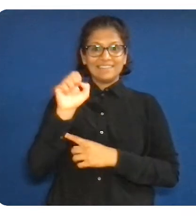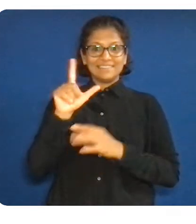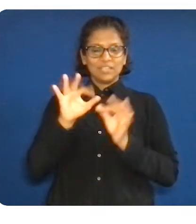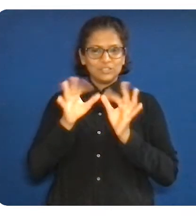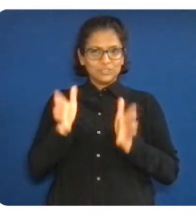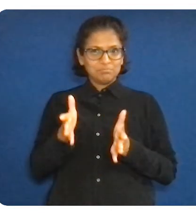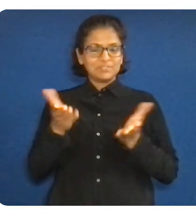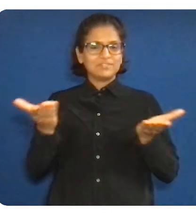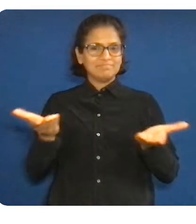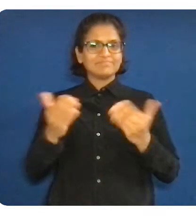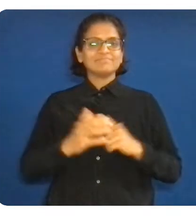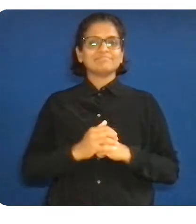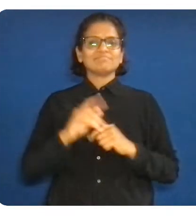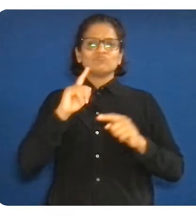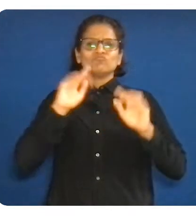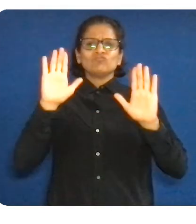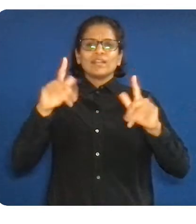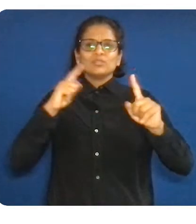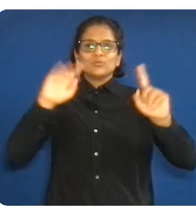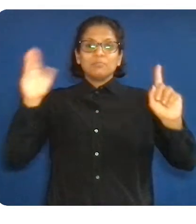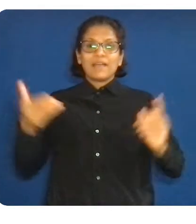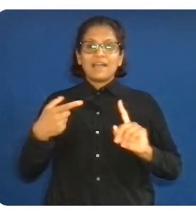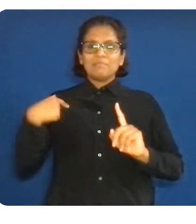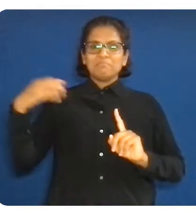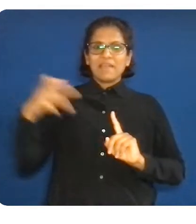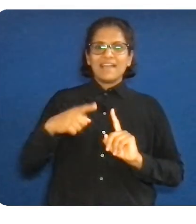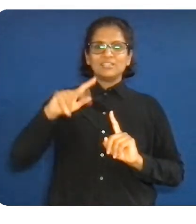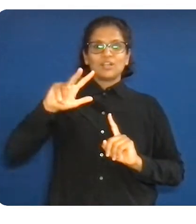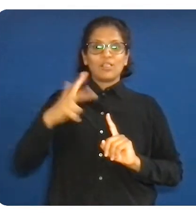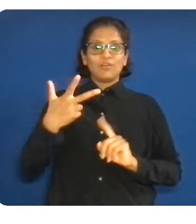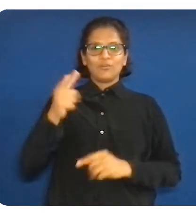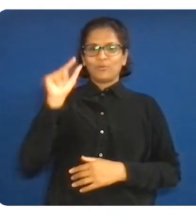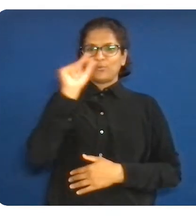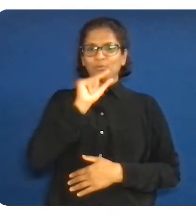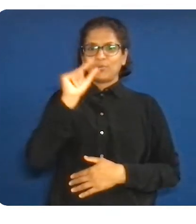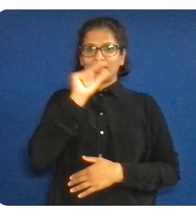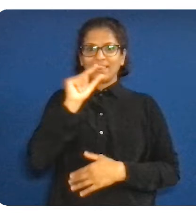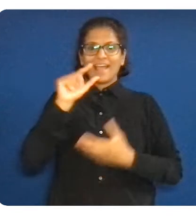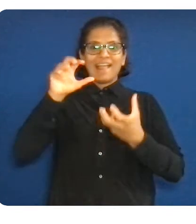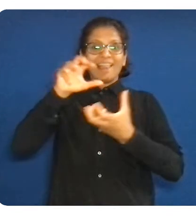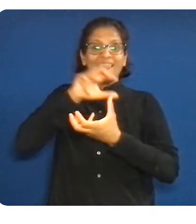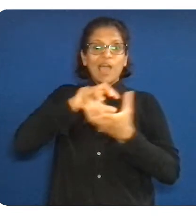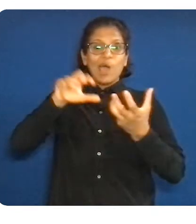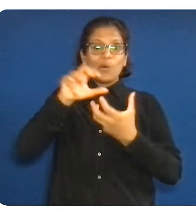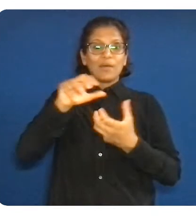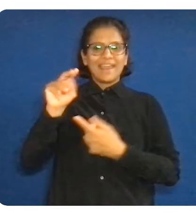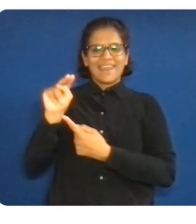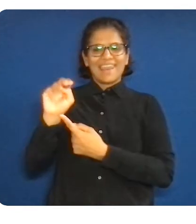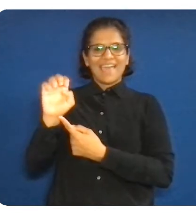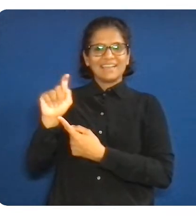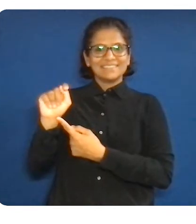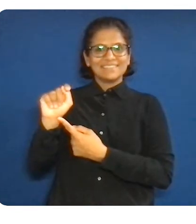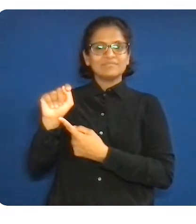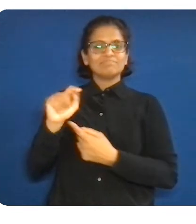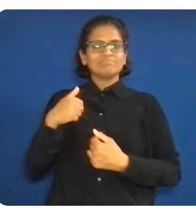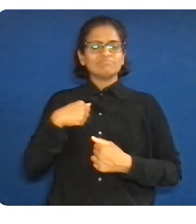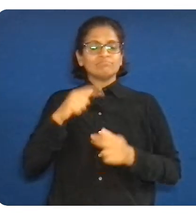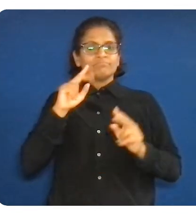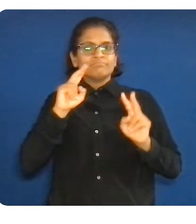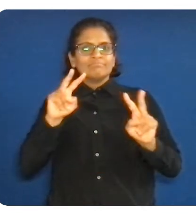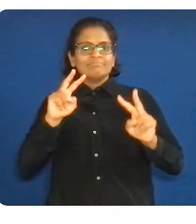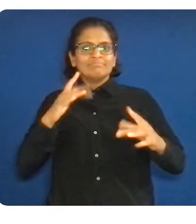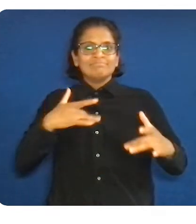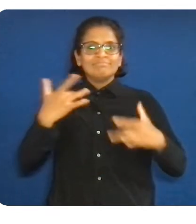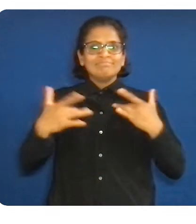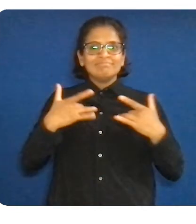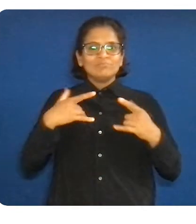Cloud Next, this time for a look at nurturing and developing pathways to careers in tech. Today, I'd